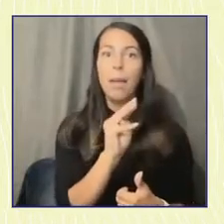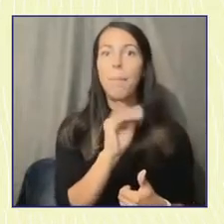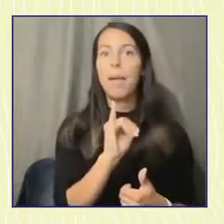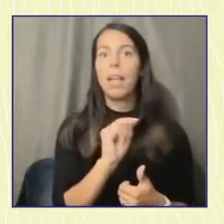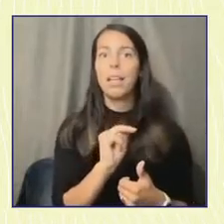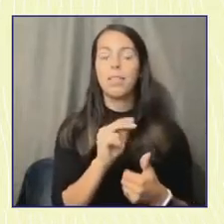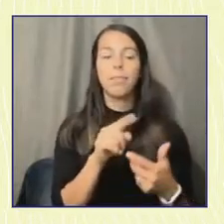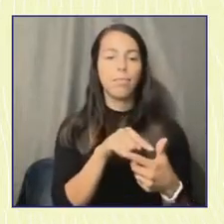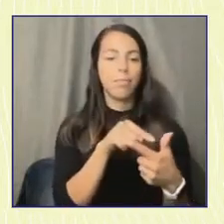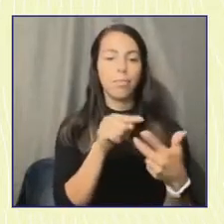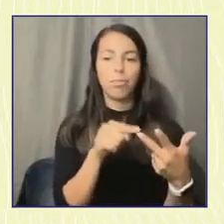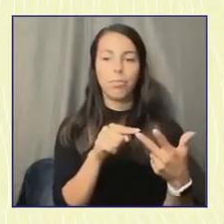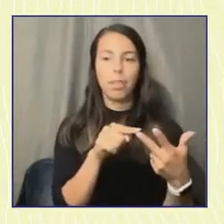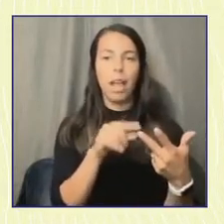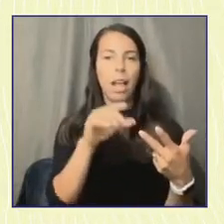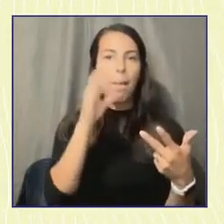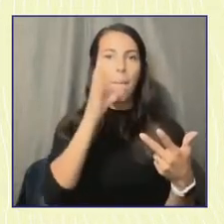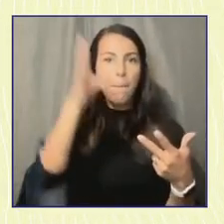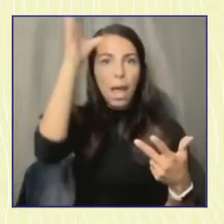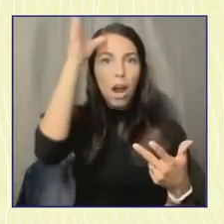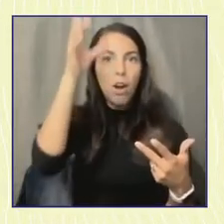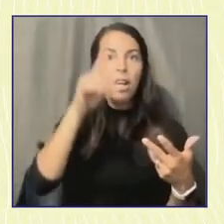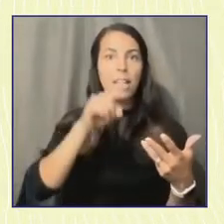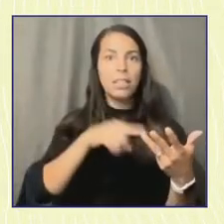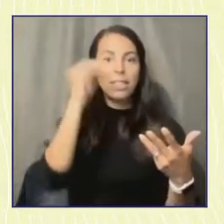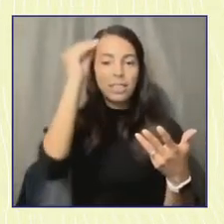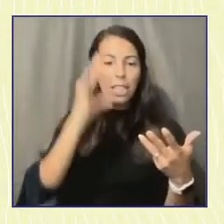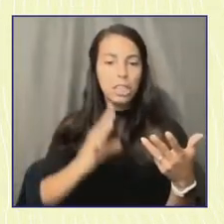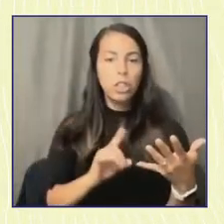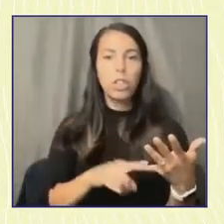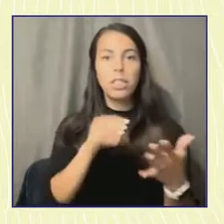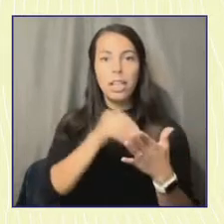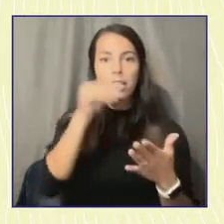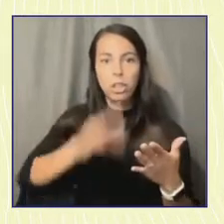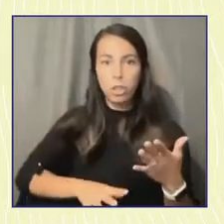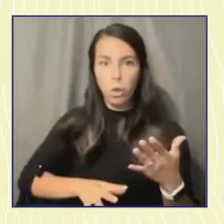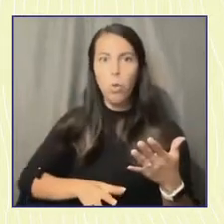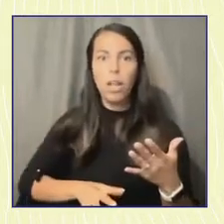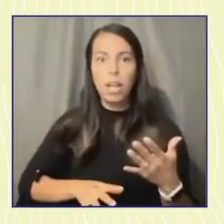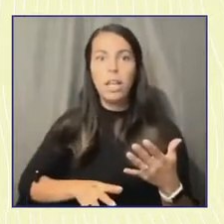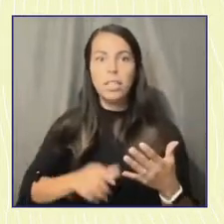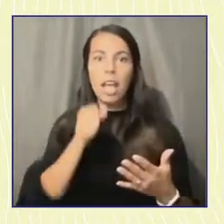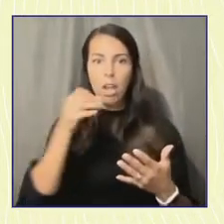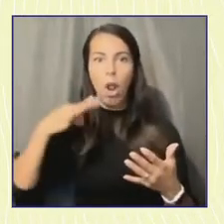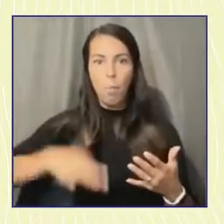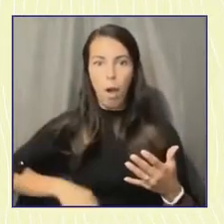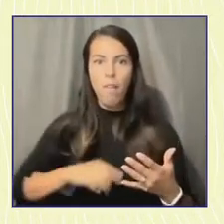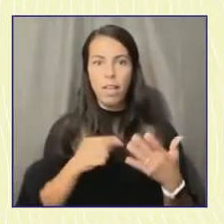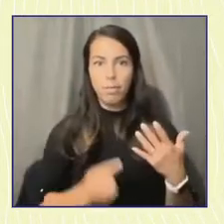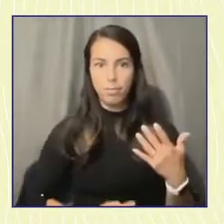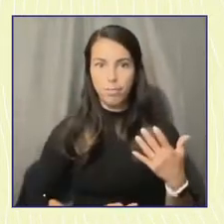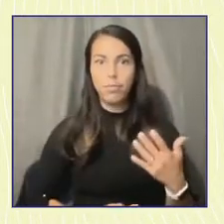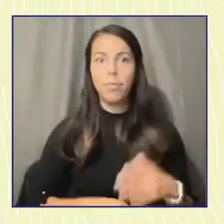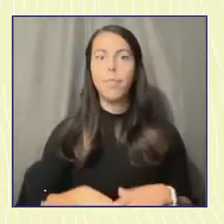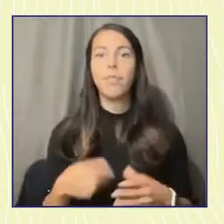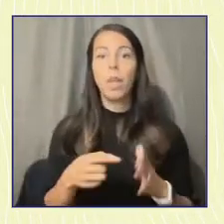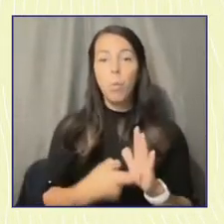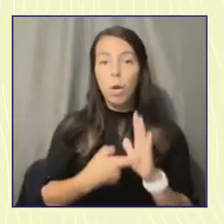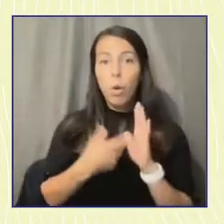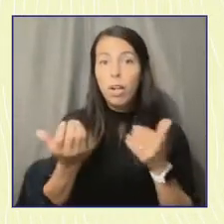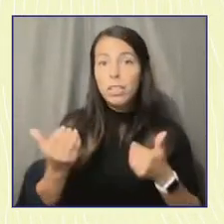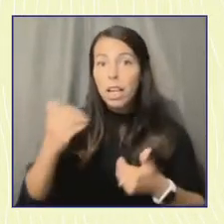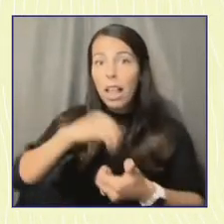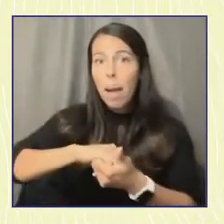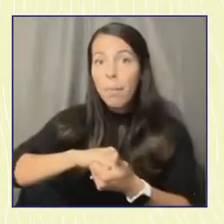students themselves. There's tremendous value in this holistic approach that fosters collaboration and ultimately provides